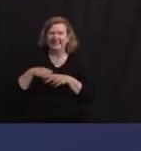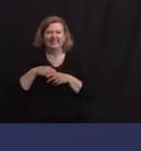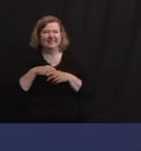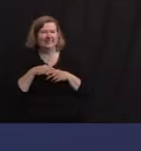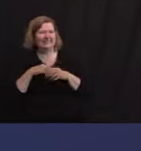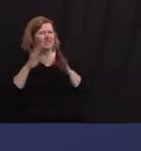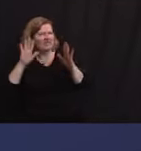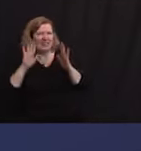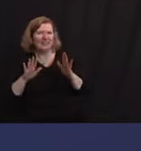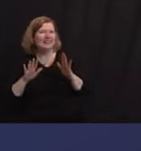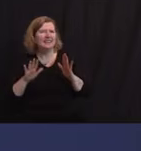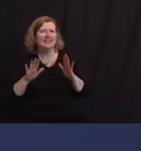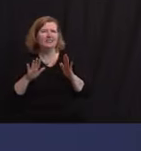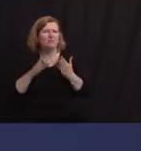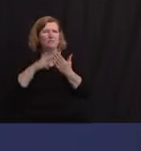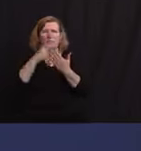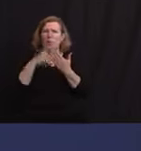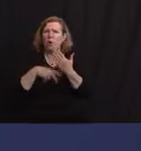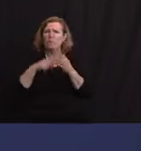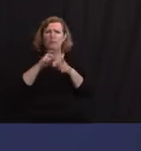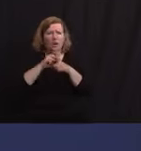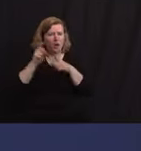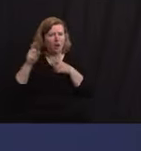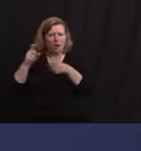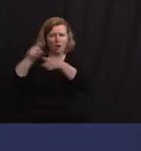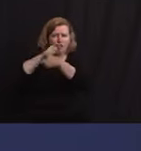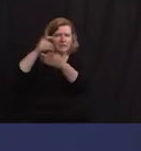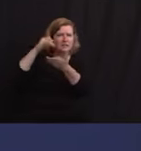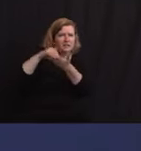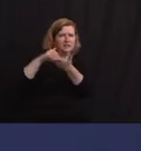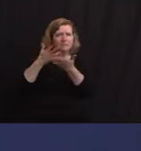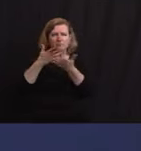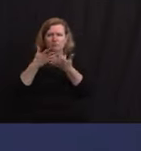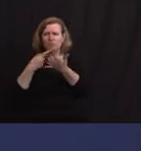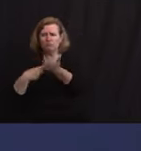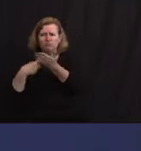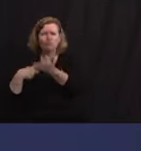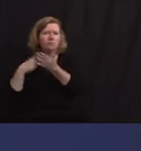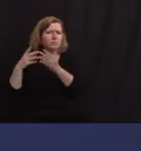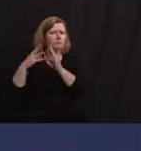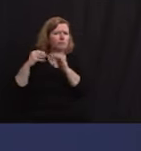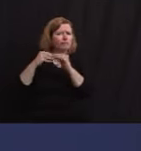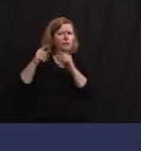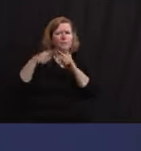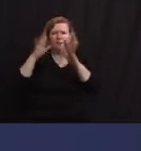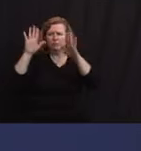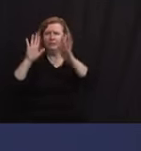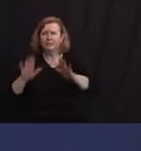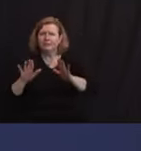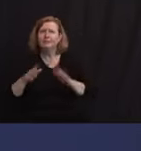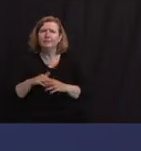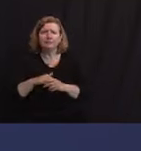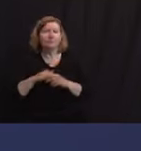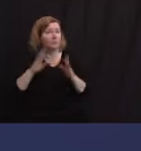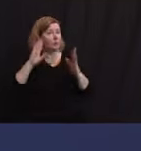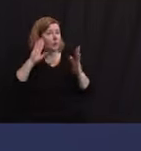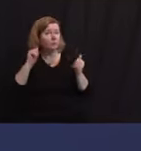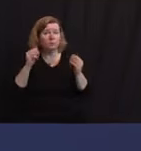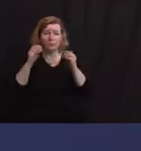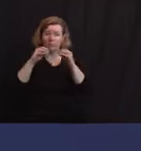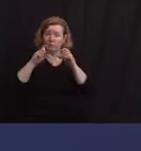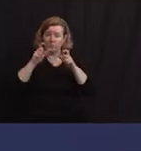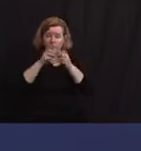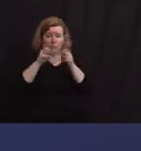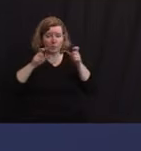programs, just an incredible, with a lot of reach, by the way. So, God willing, that will bear some fruit. That was just